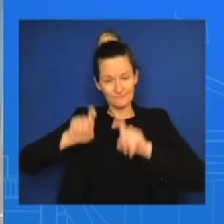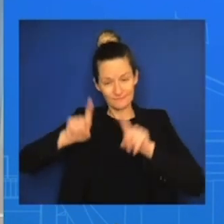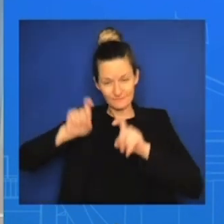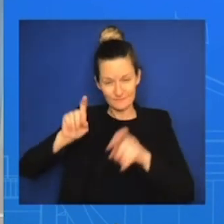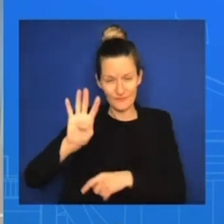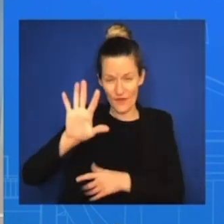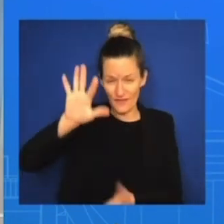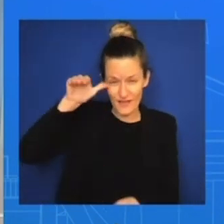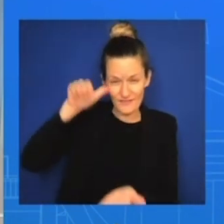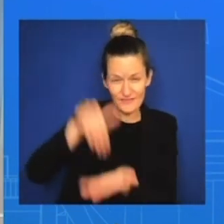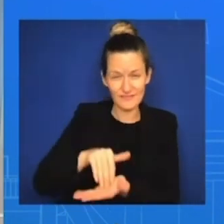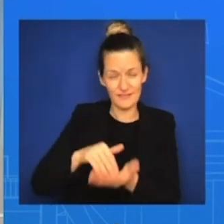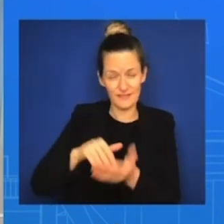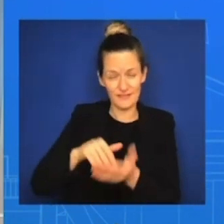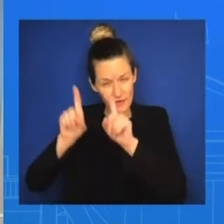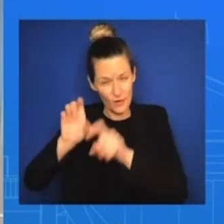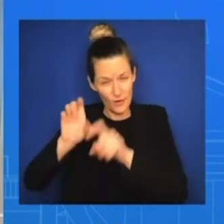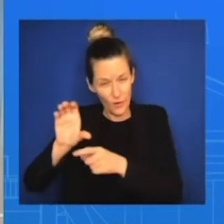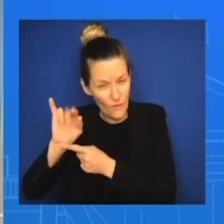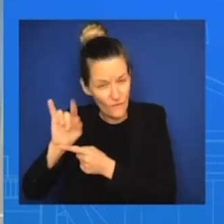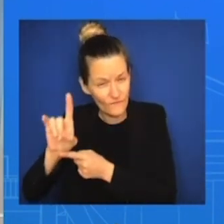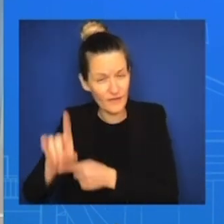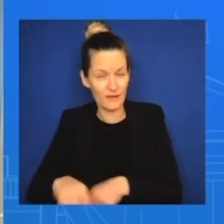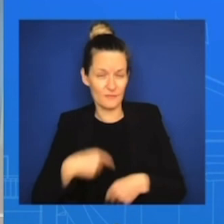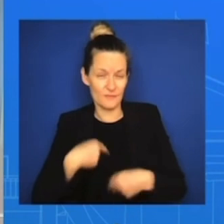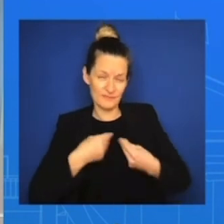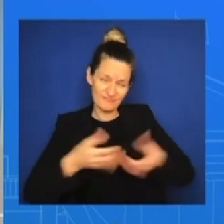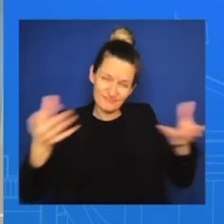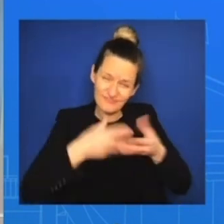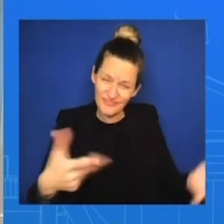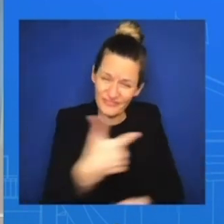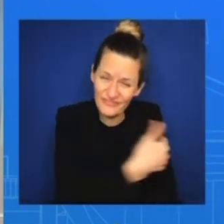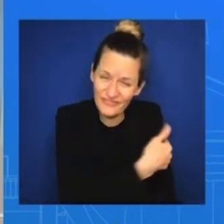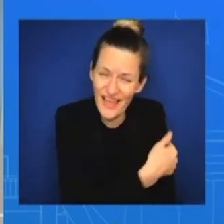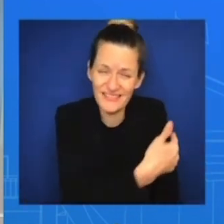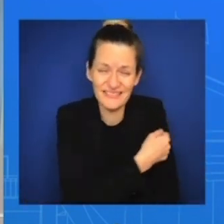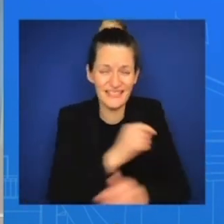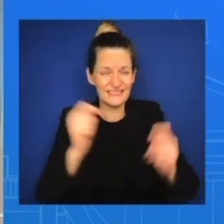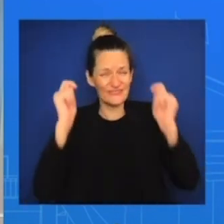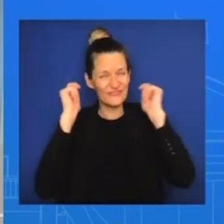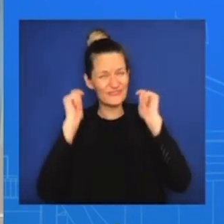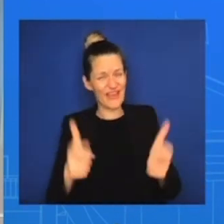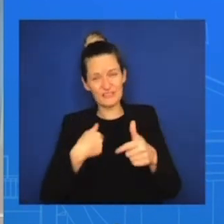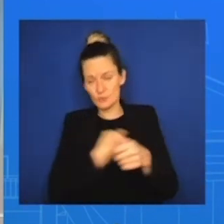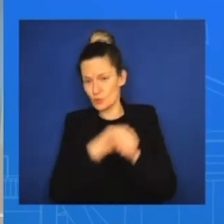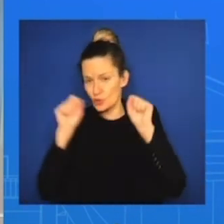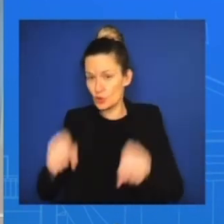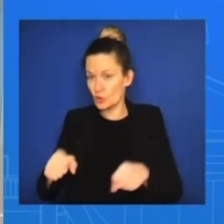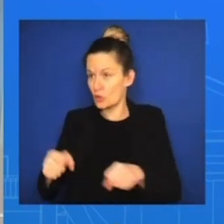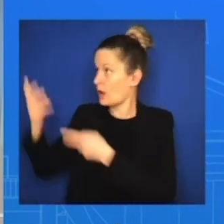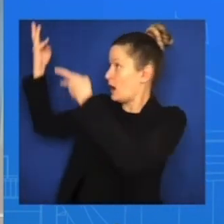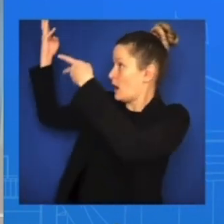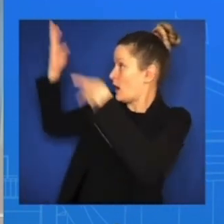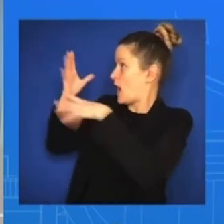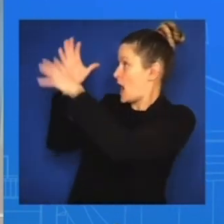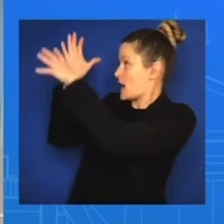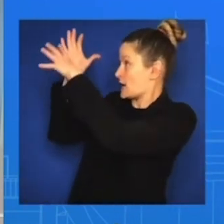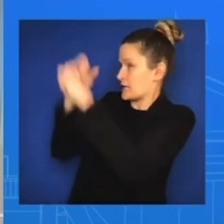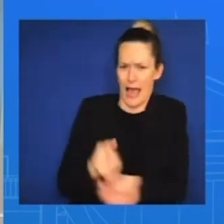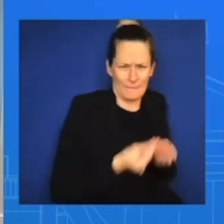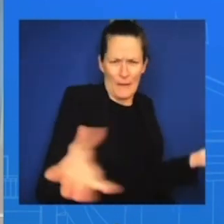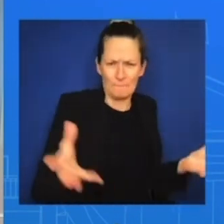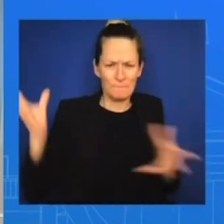on them. And I've administered over 20,000 COVID vaccines, 80% to our African-American and Latino communities.